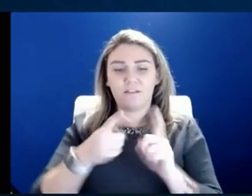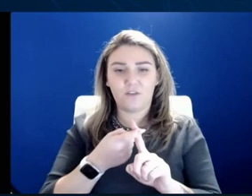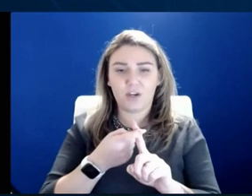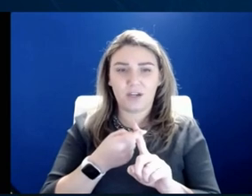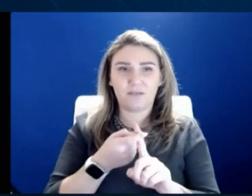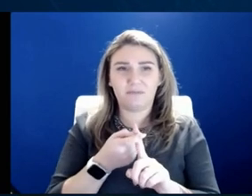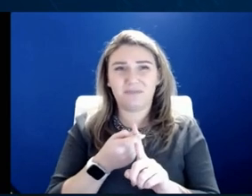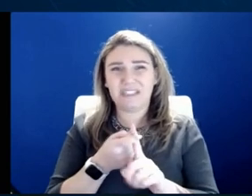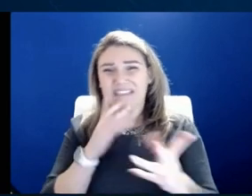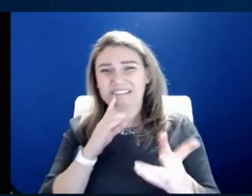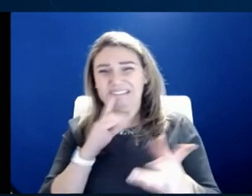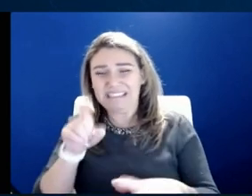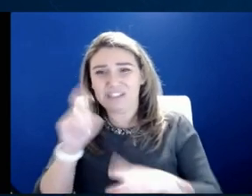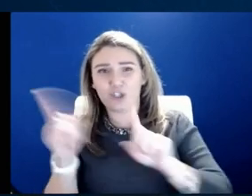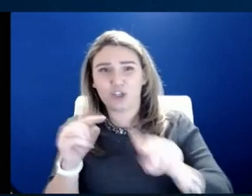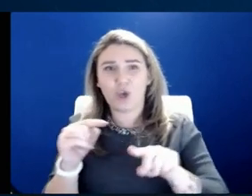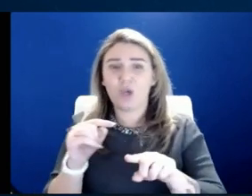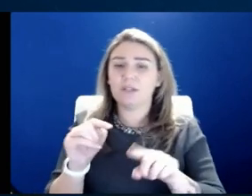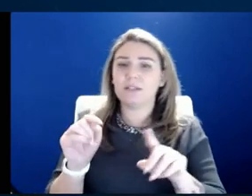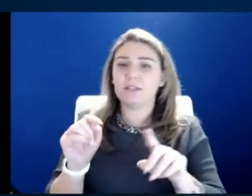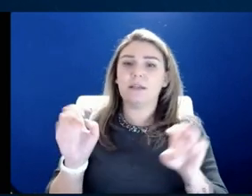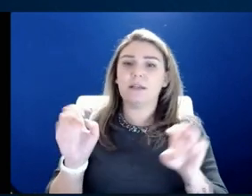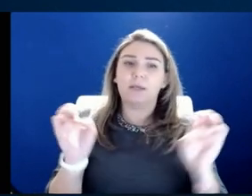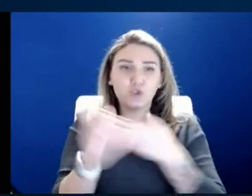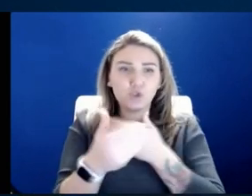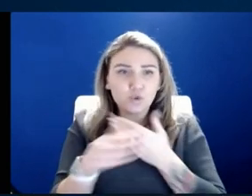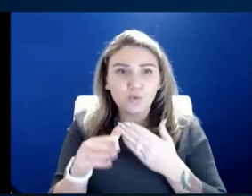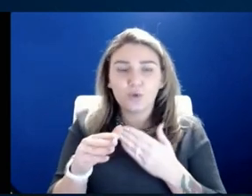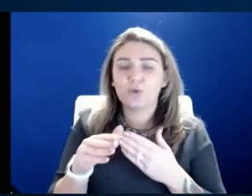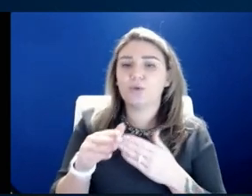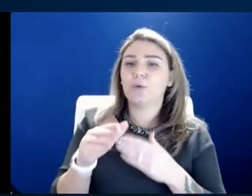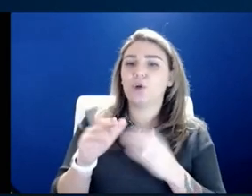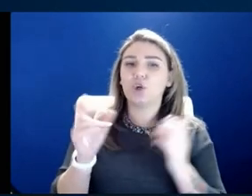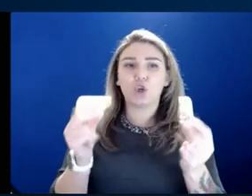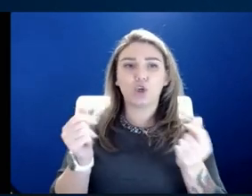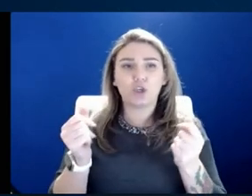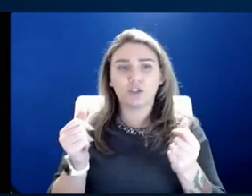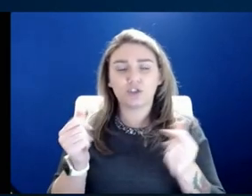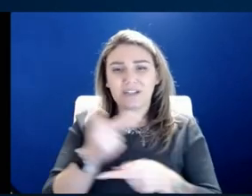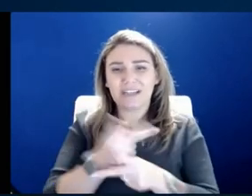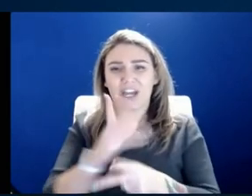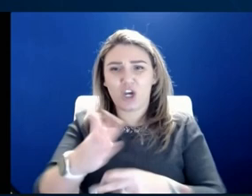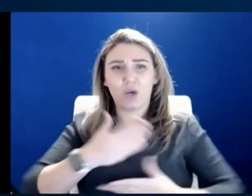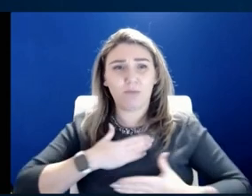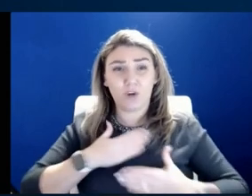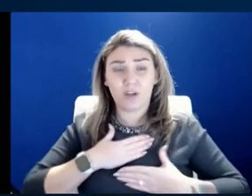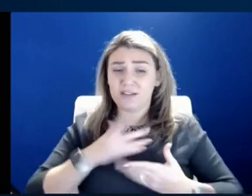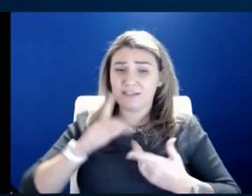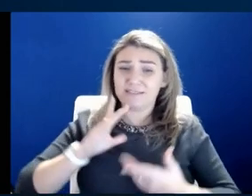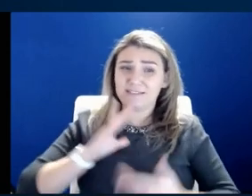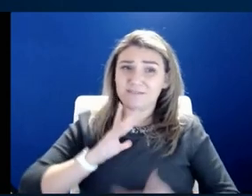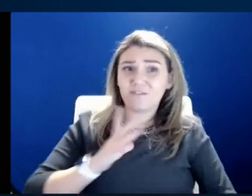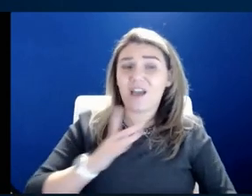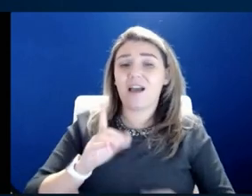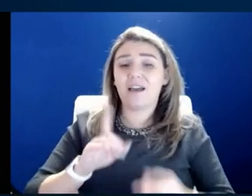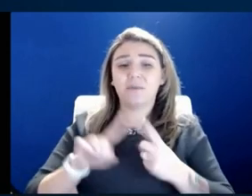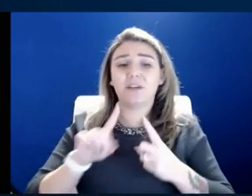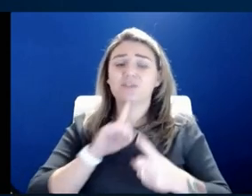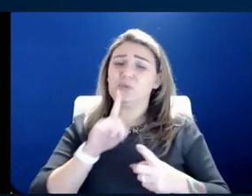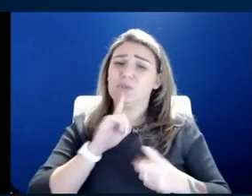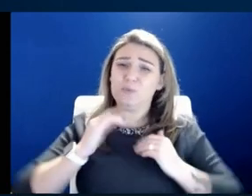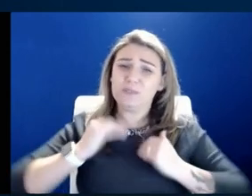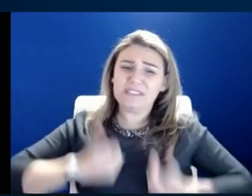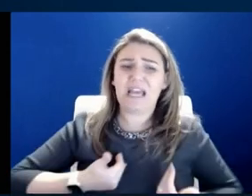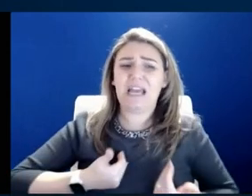in ER? We've talked about this over the last week or so. She's, her breathing is fine, pulse is fine, but she's super tired, congested,